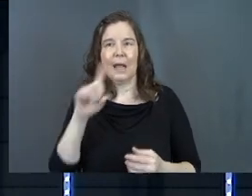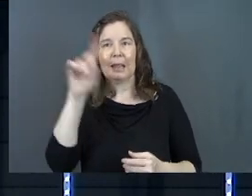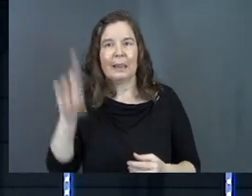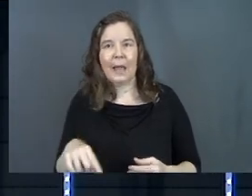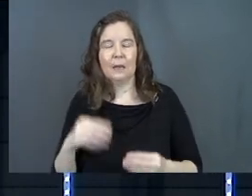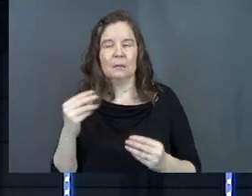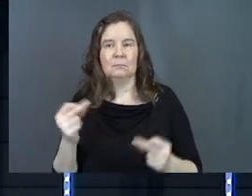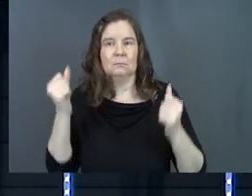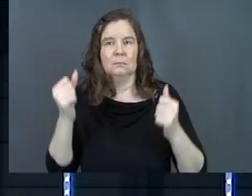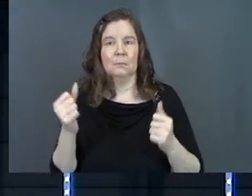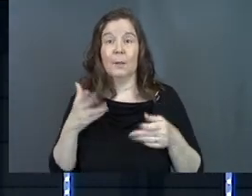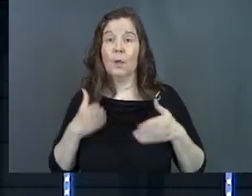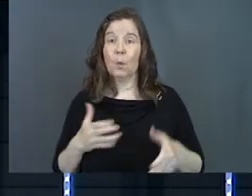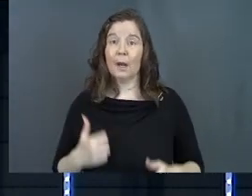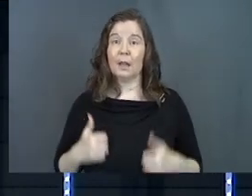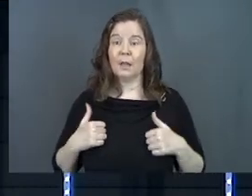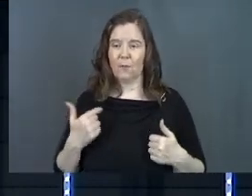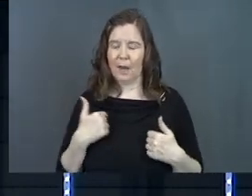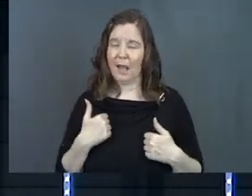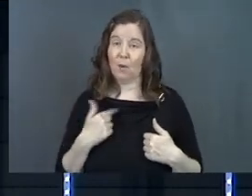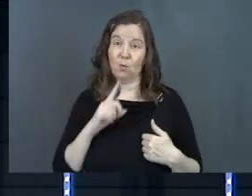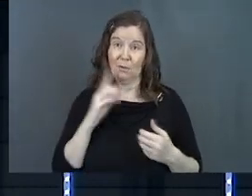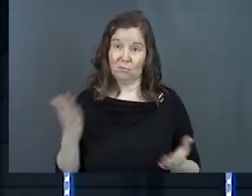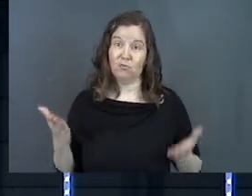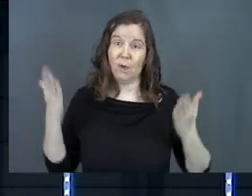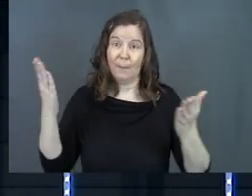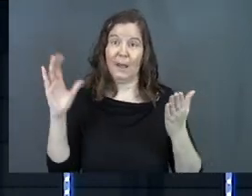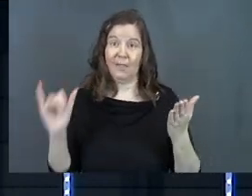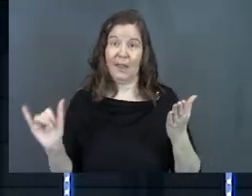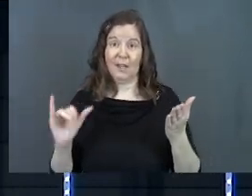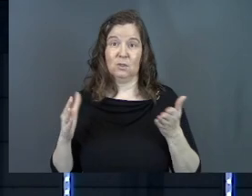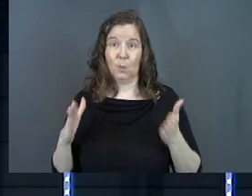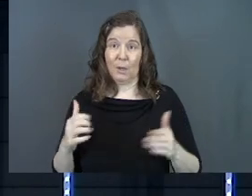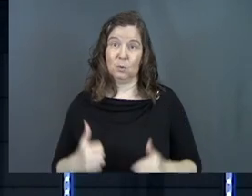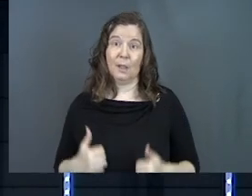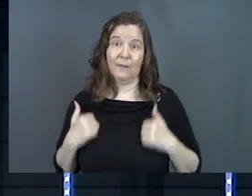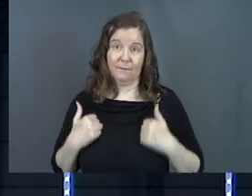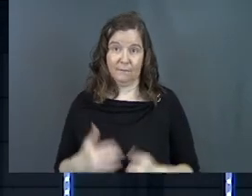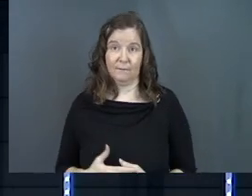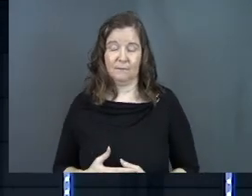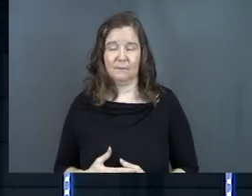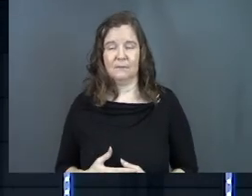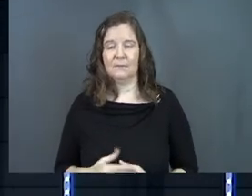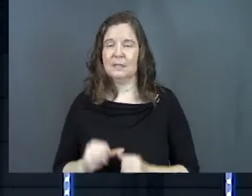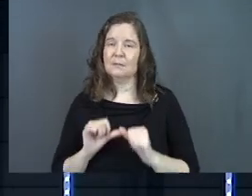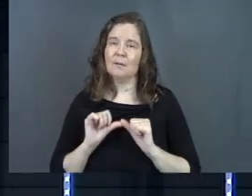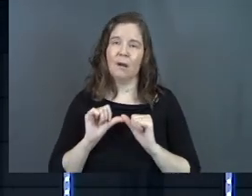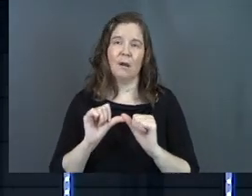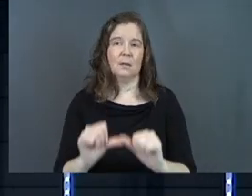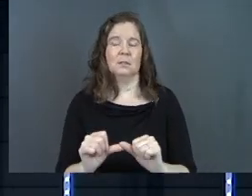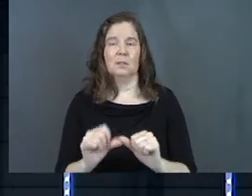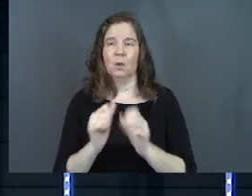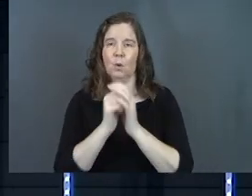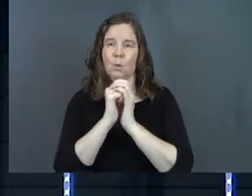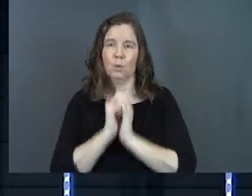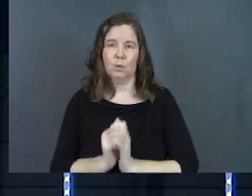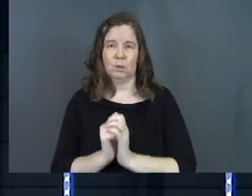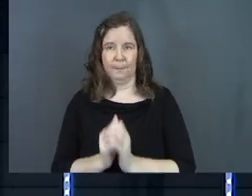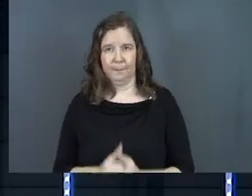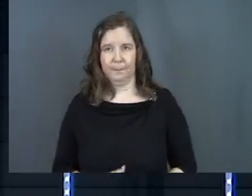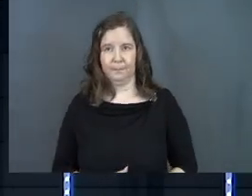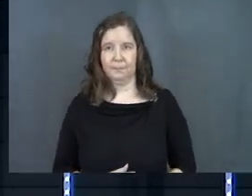lightning. But that's a way to live. And I would highly recommend that as a way to live. Constant worship.